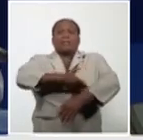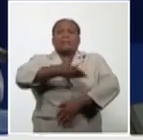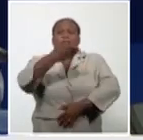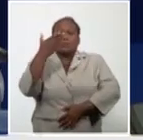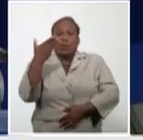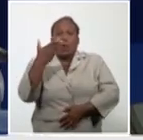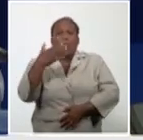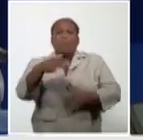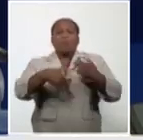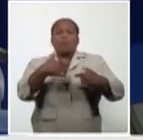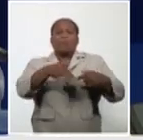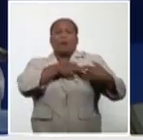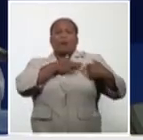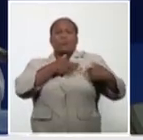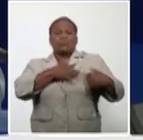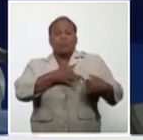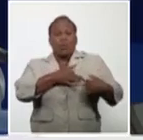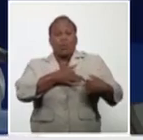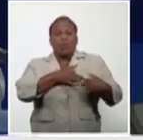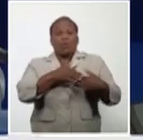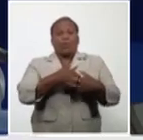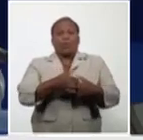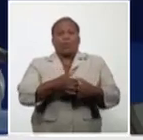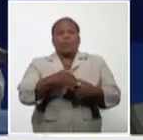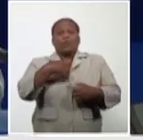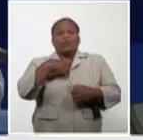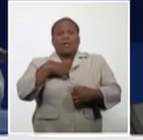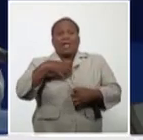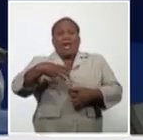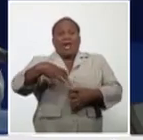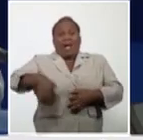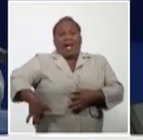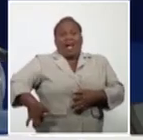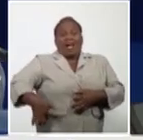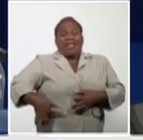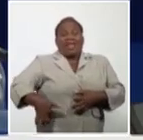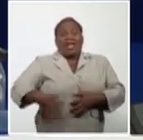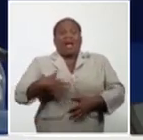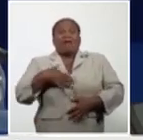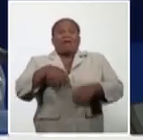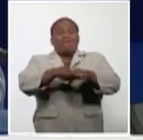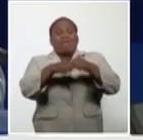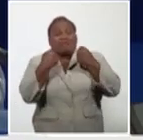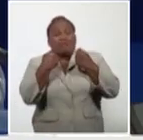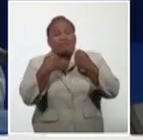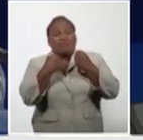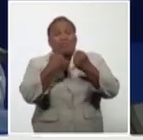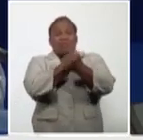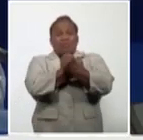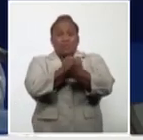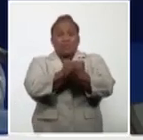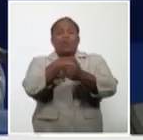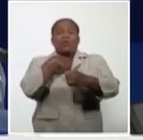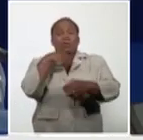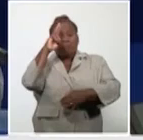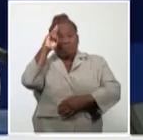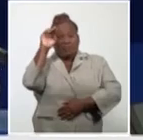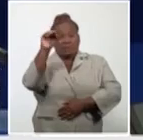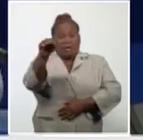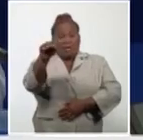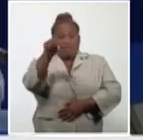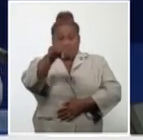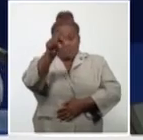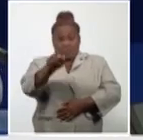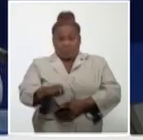blood pressure, ischemic heart disease, a fractured heat, had a very